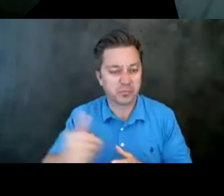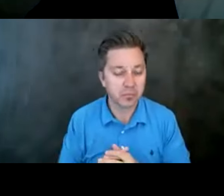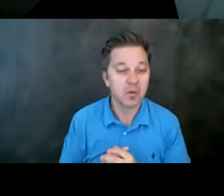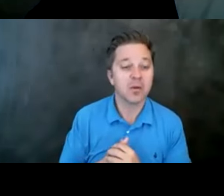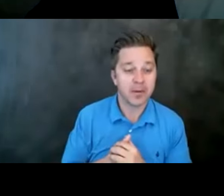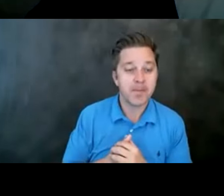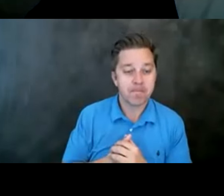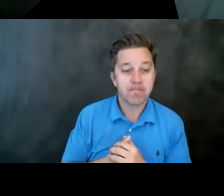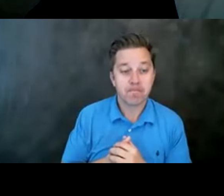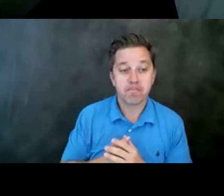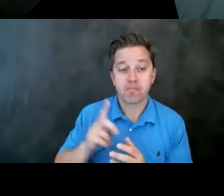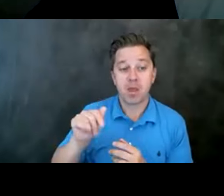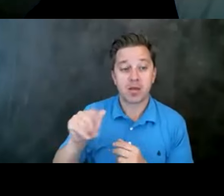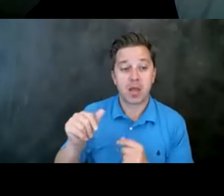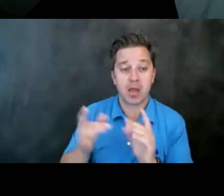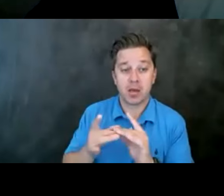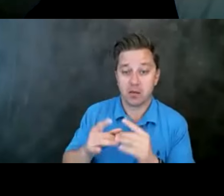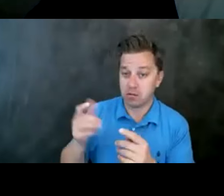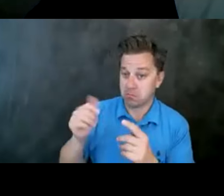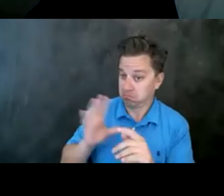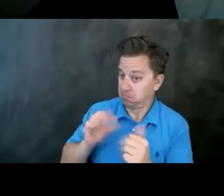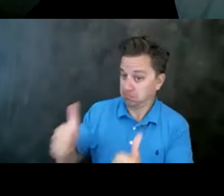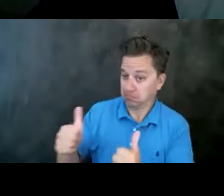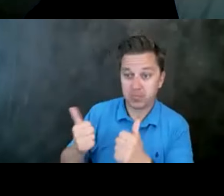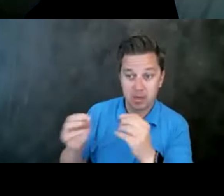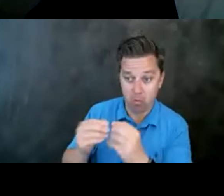All right. Um, anything else from postvention?